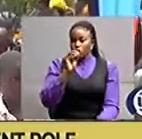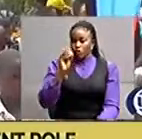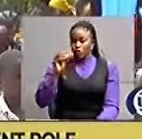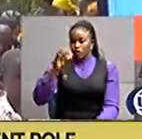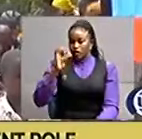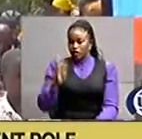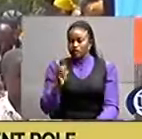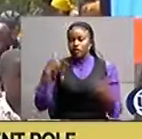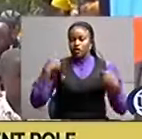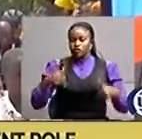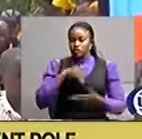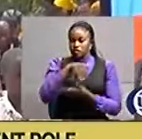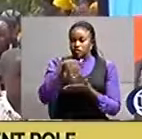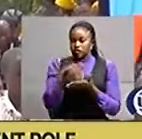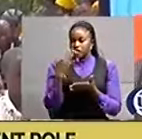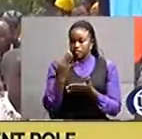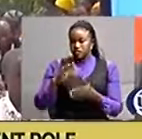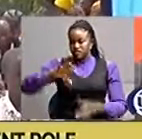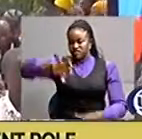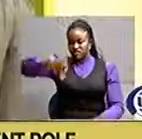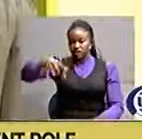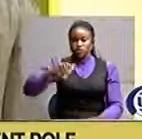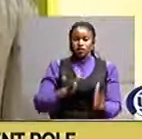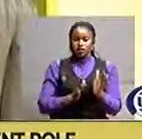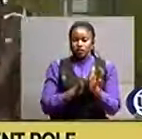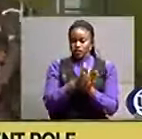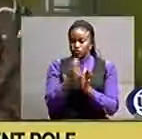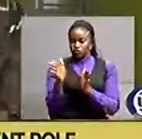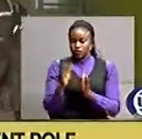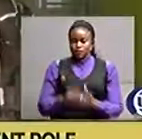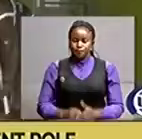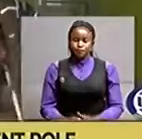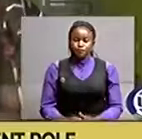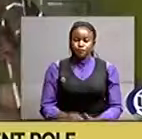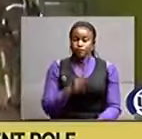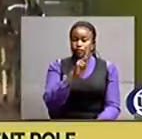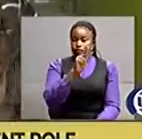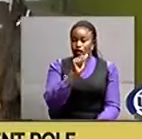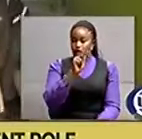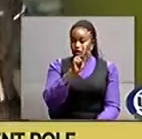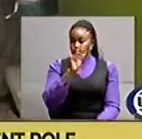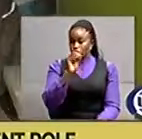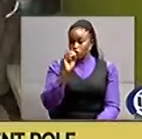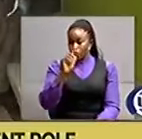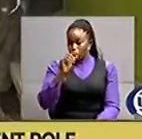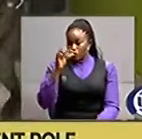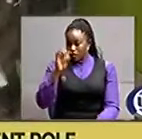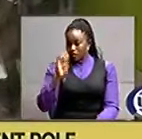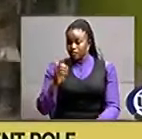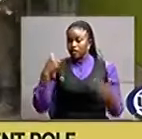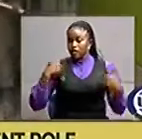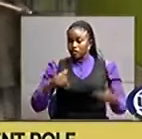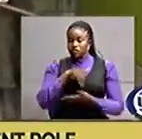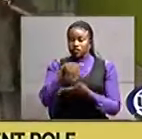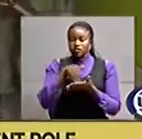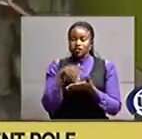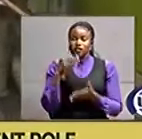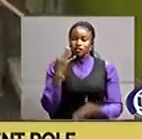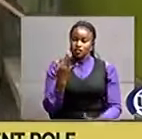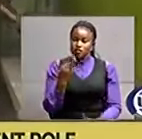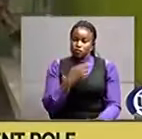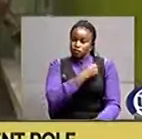medical officer samuel lugube